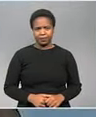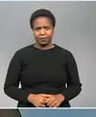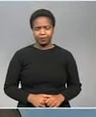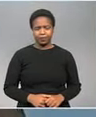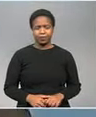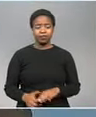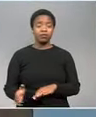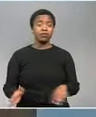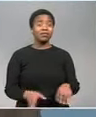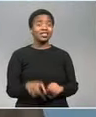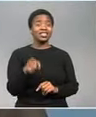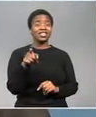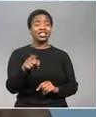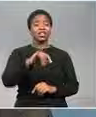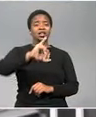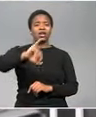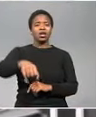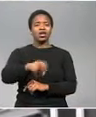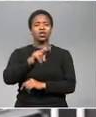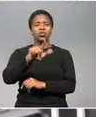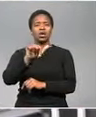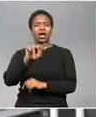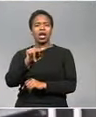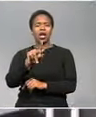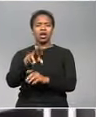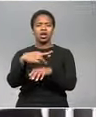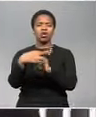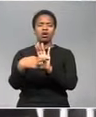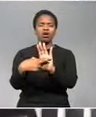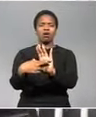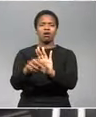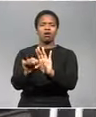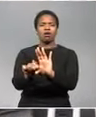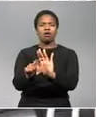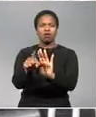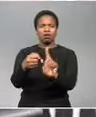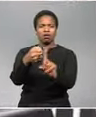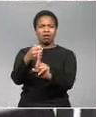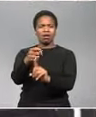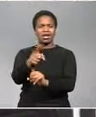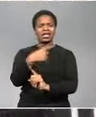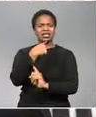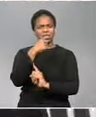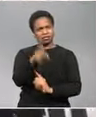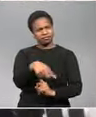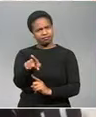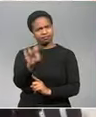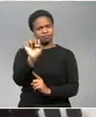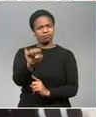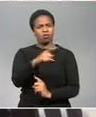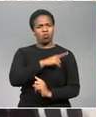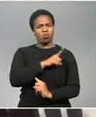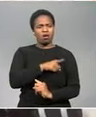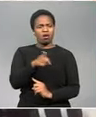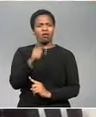wikileaks founder julian assange's legal woes are growing ecuador is considering taking legal steps against